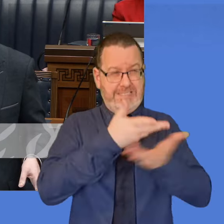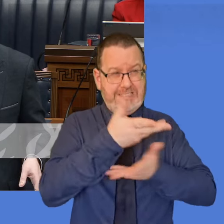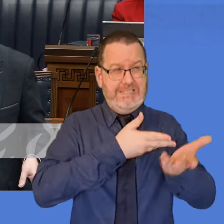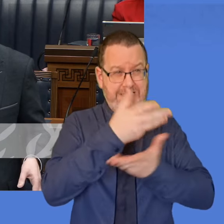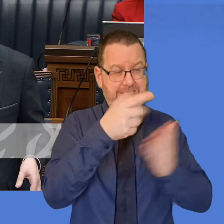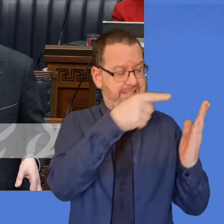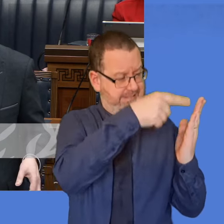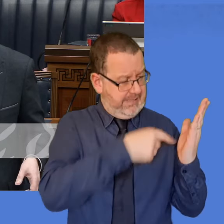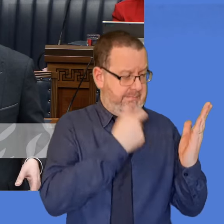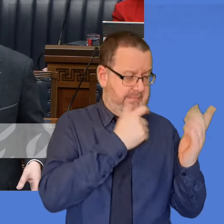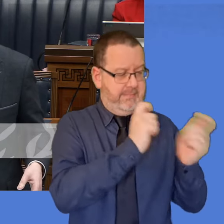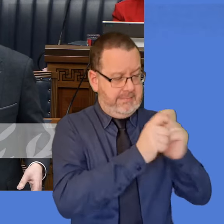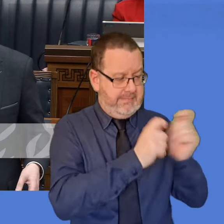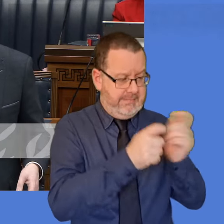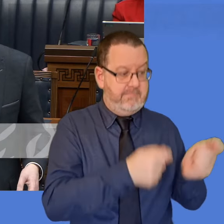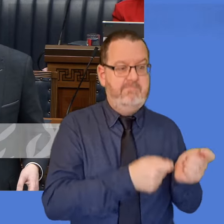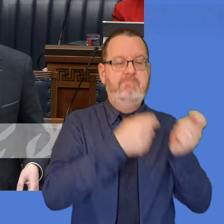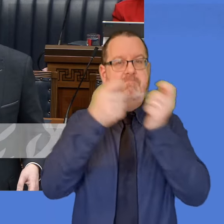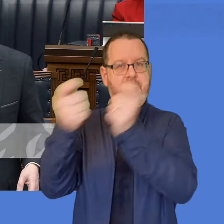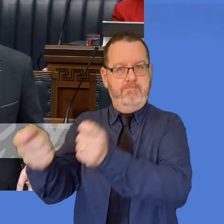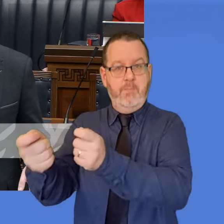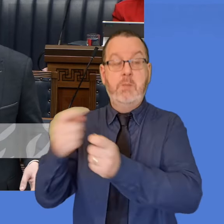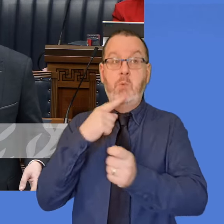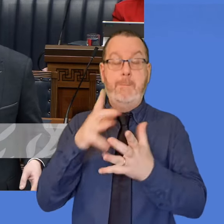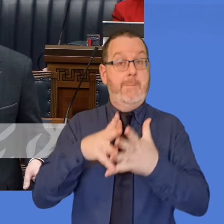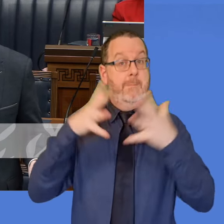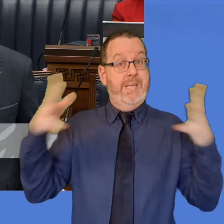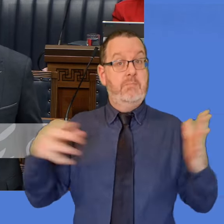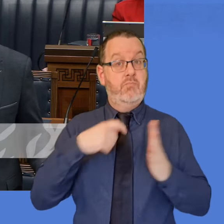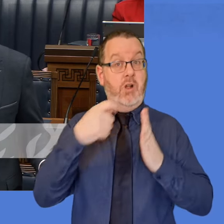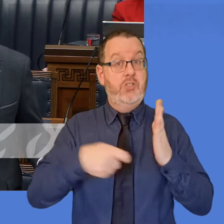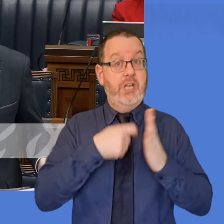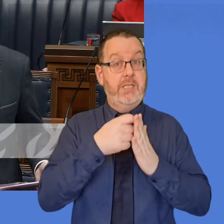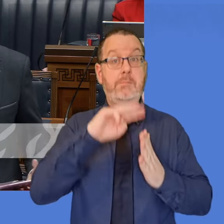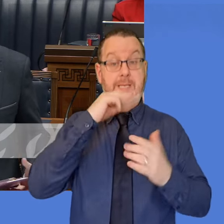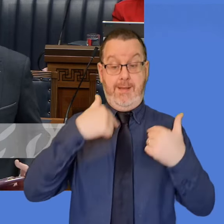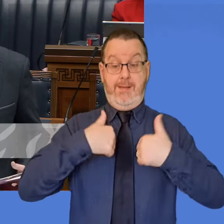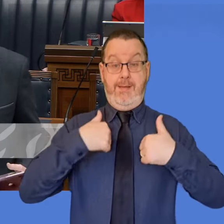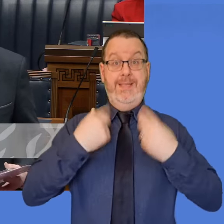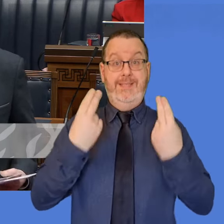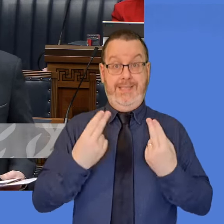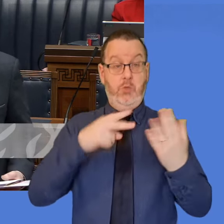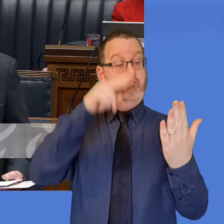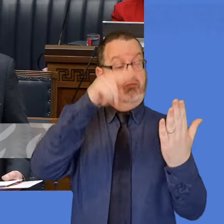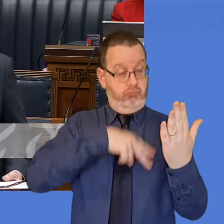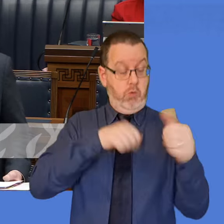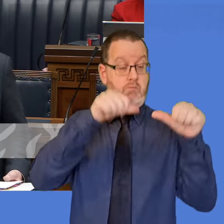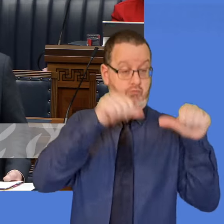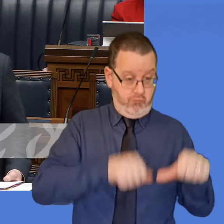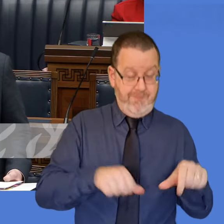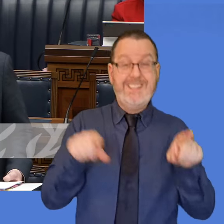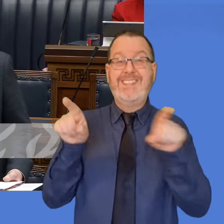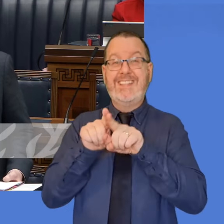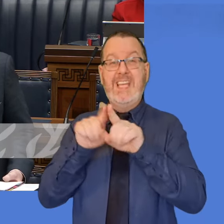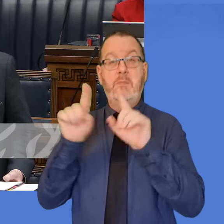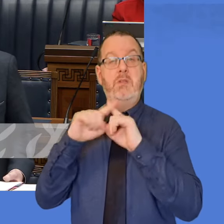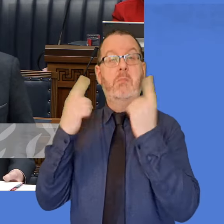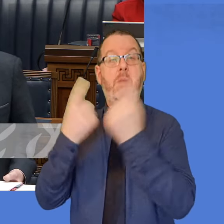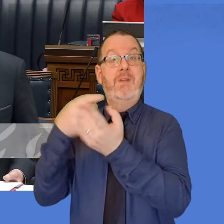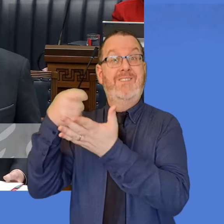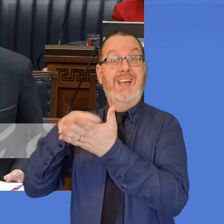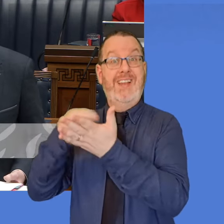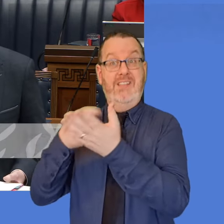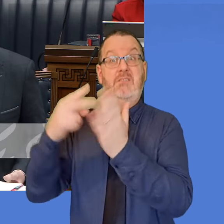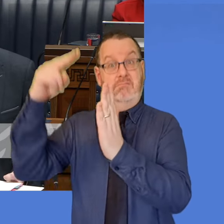scale that will require my approval as well as Department of Finance approval, and in consideration of this project, I will want to consider the budget